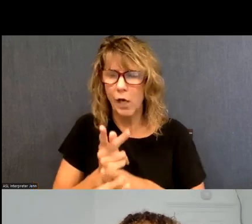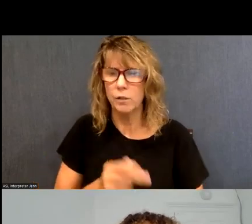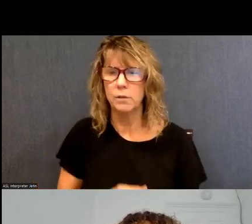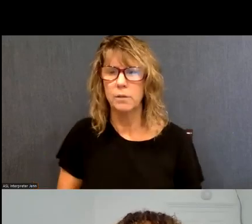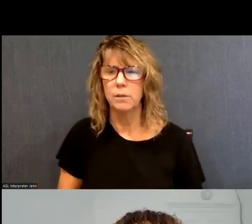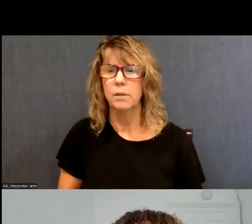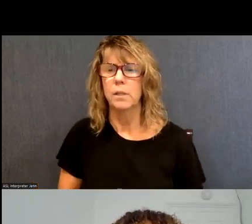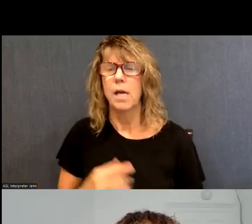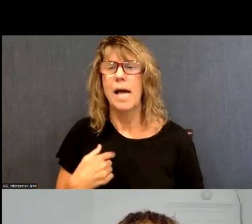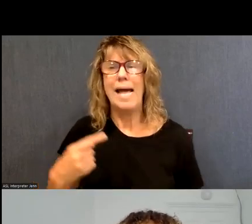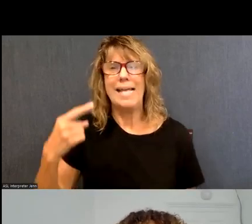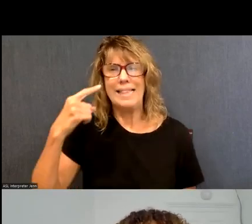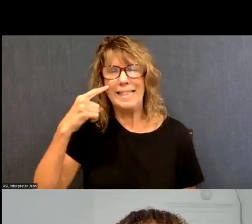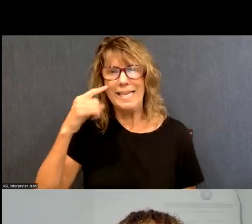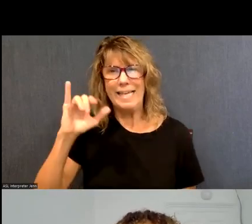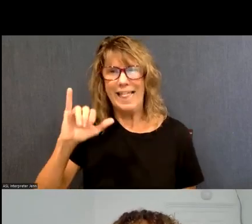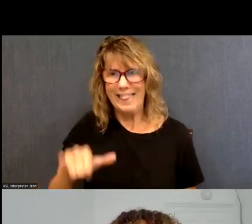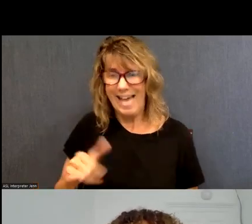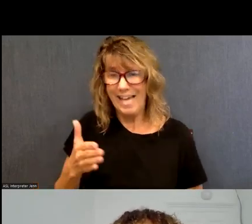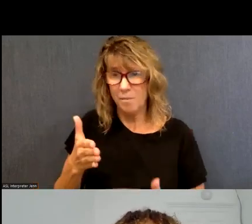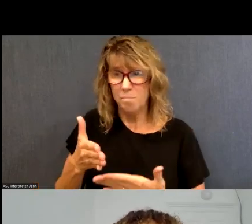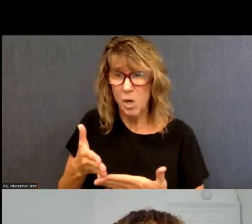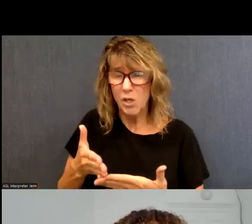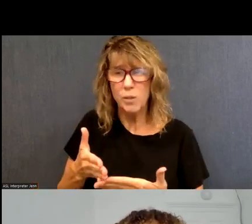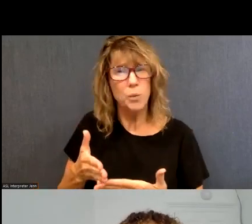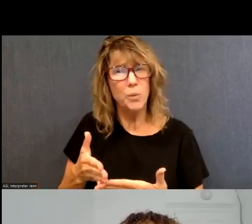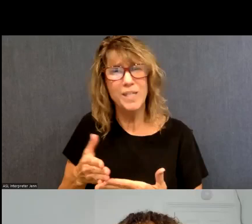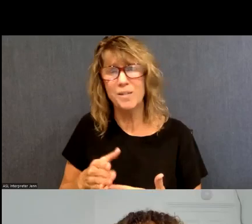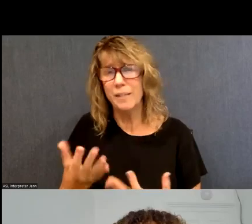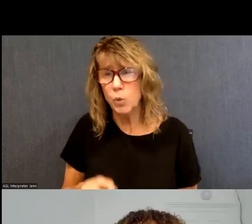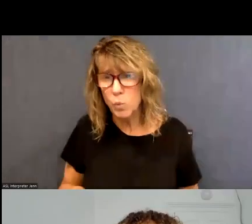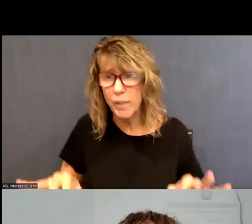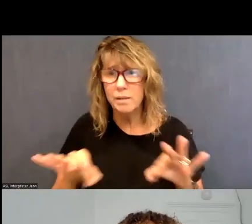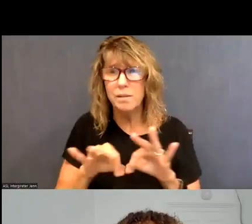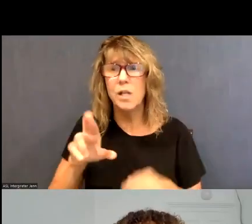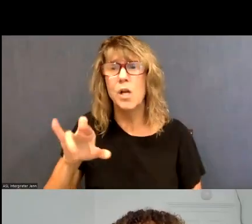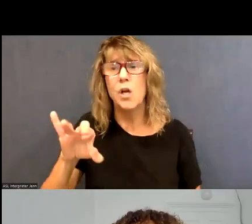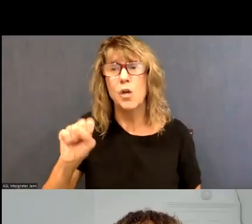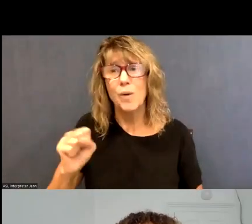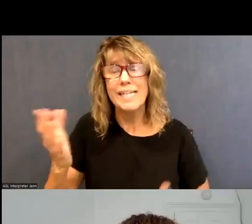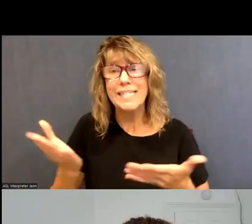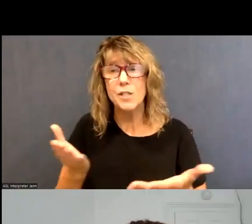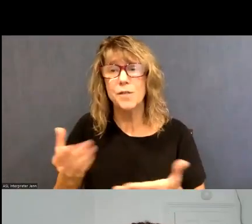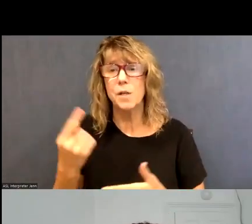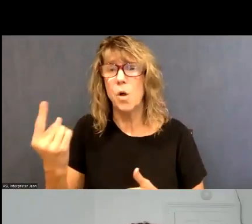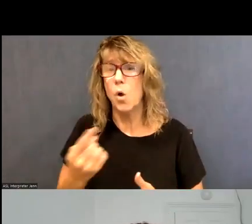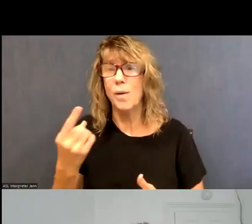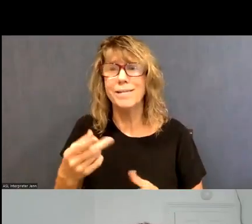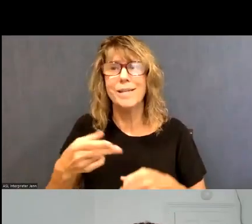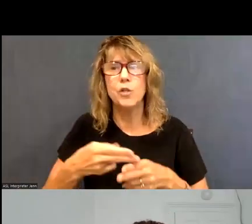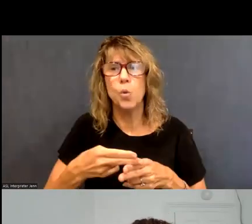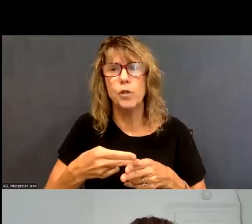think that part of it is critical and important. Um, crisis services are always going to be short term.